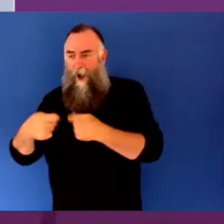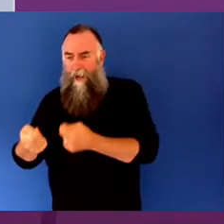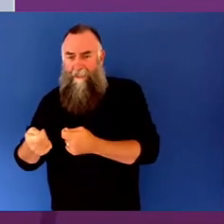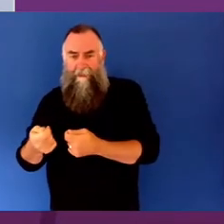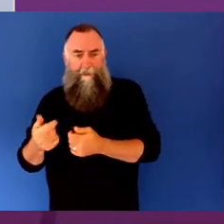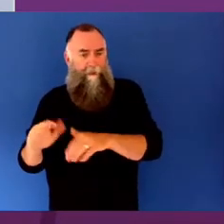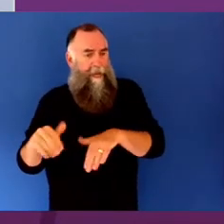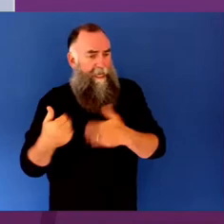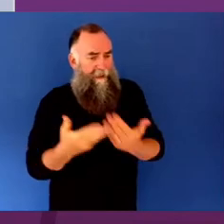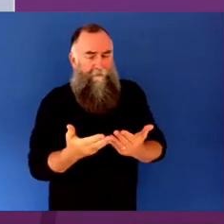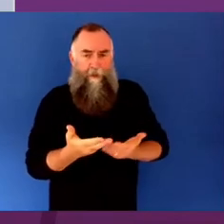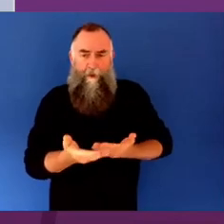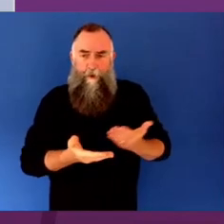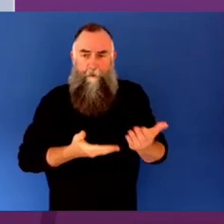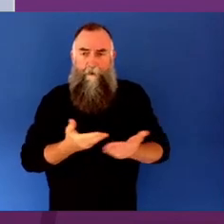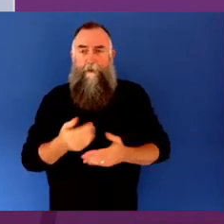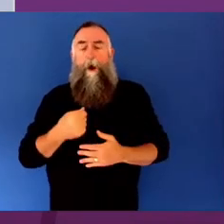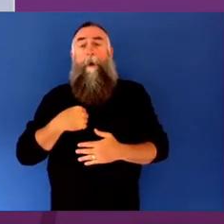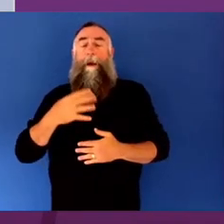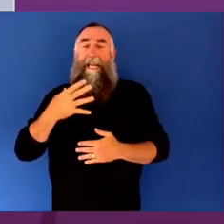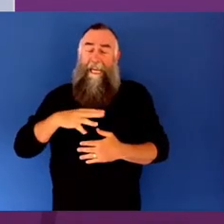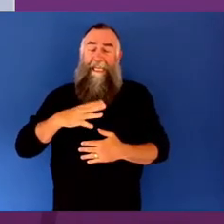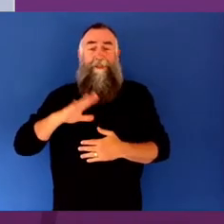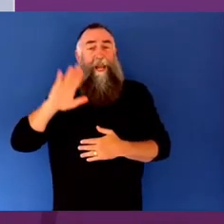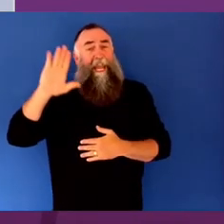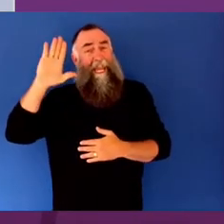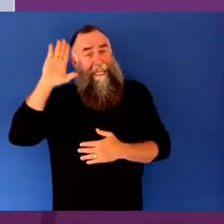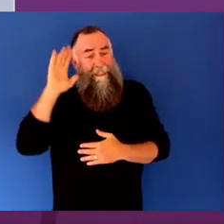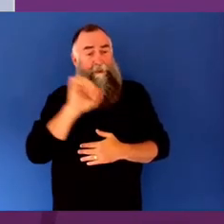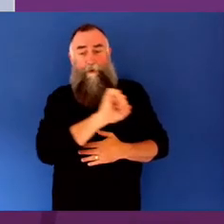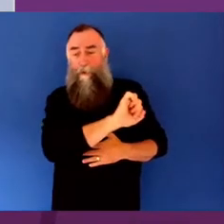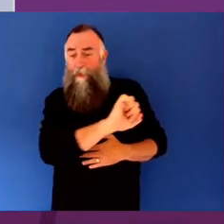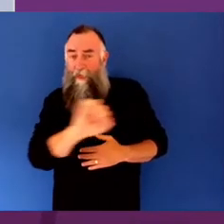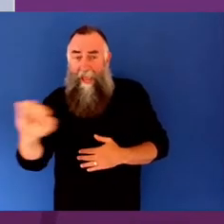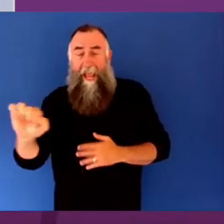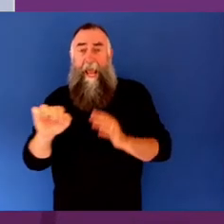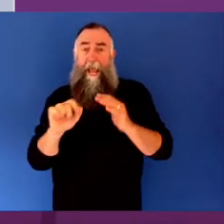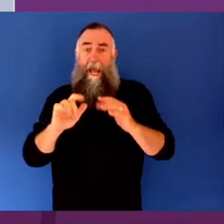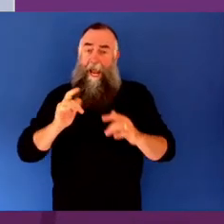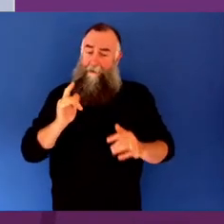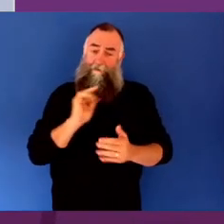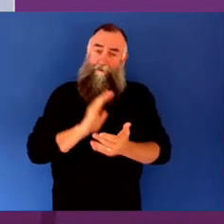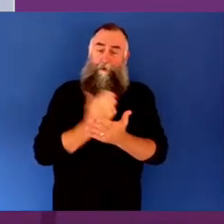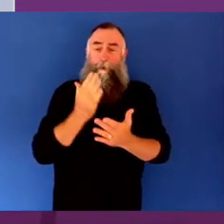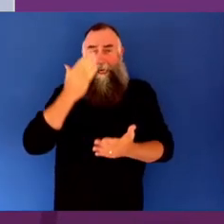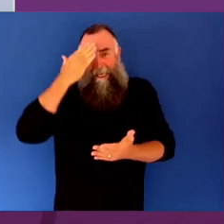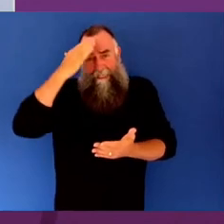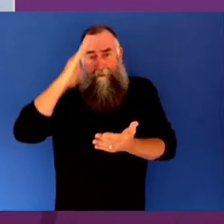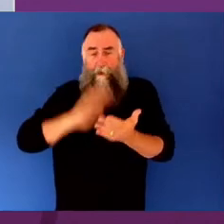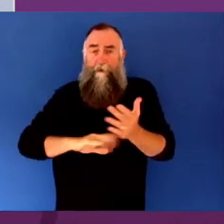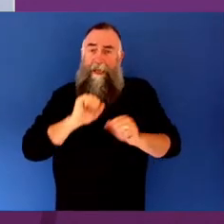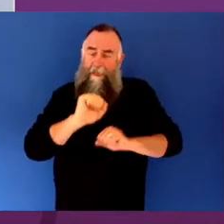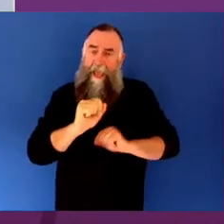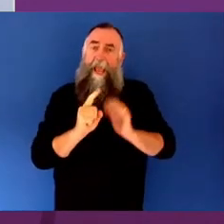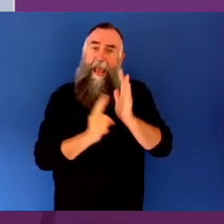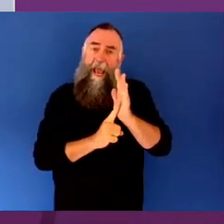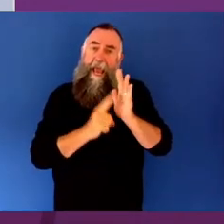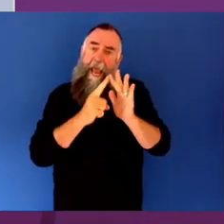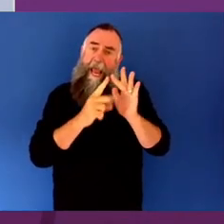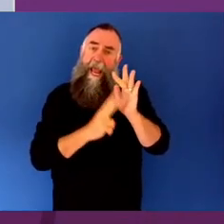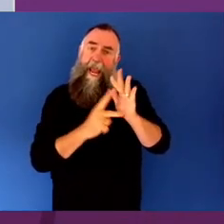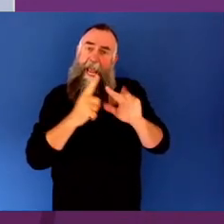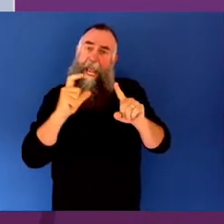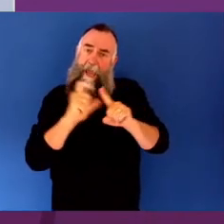listening to the voices of lived experience and the expertise of that experience in terms of informing how decisions and policy is formed.